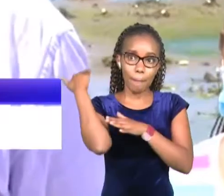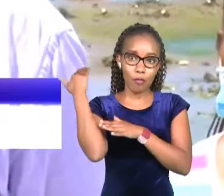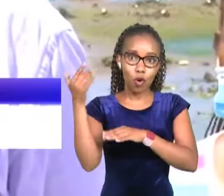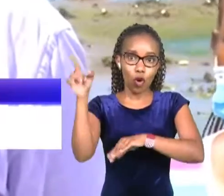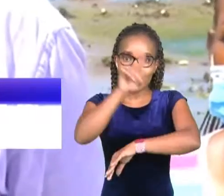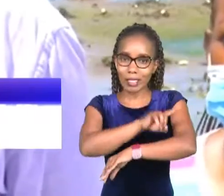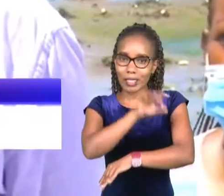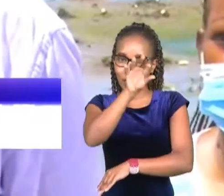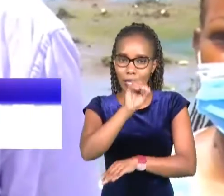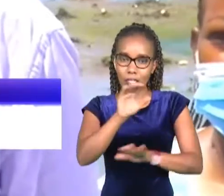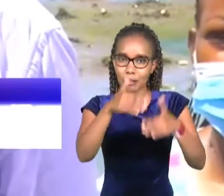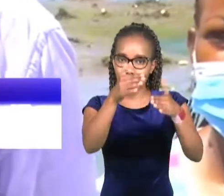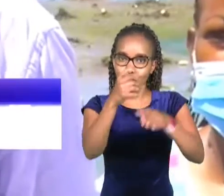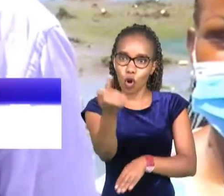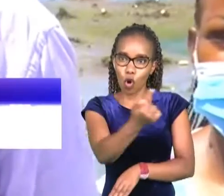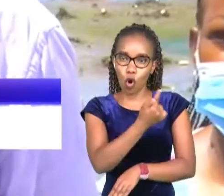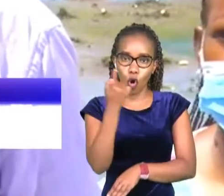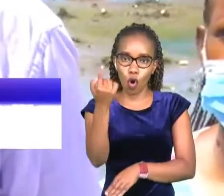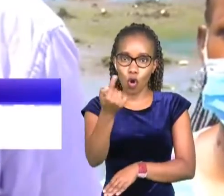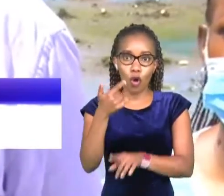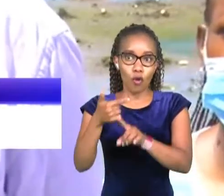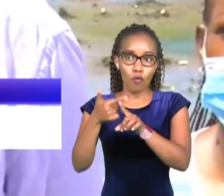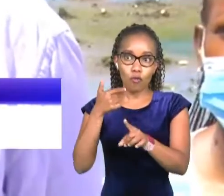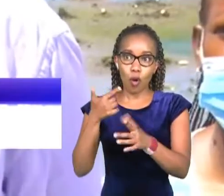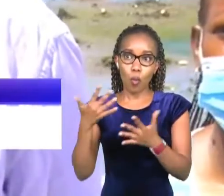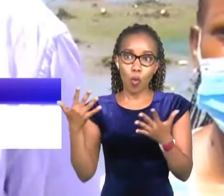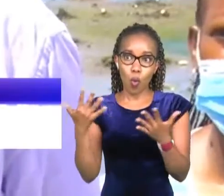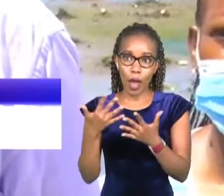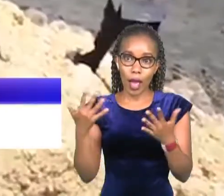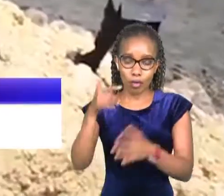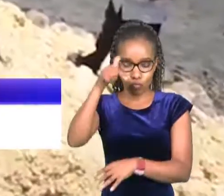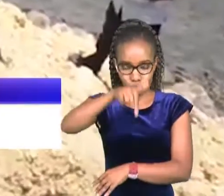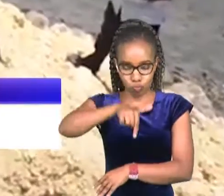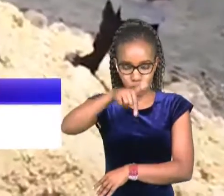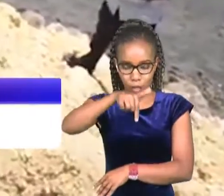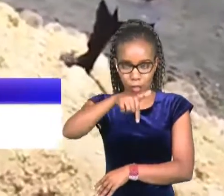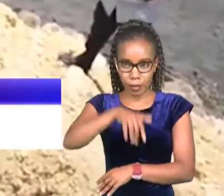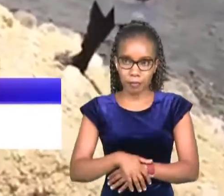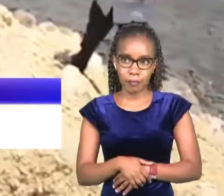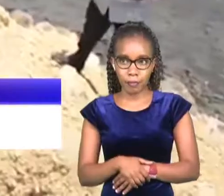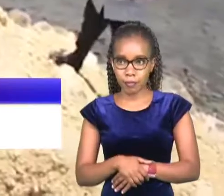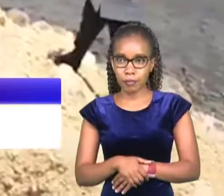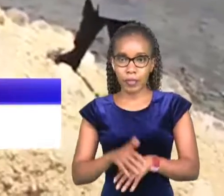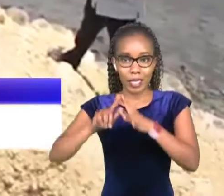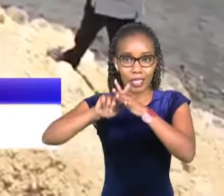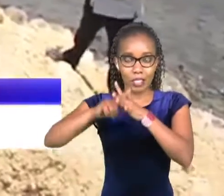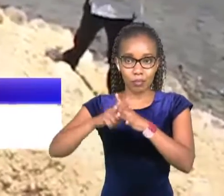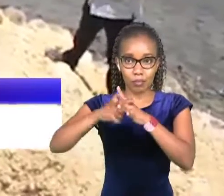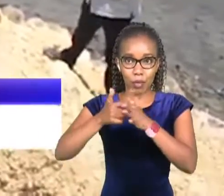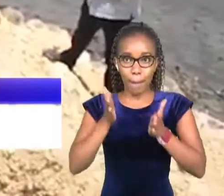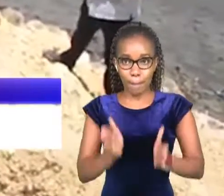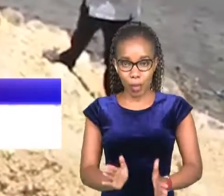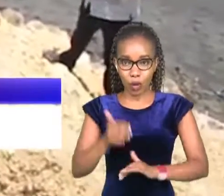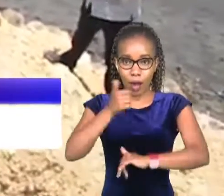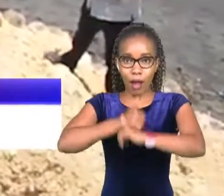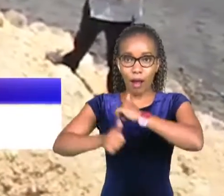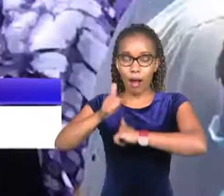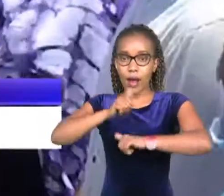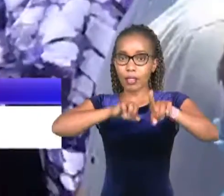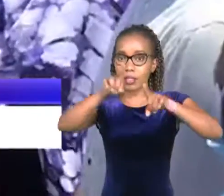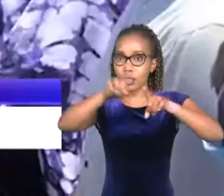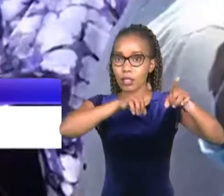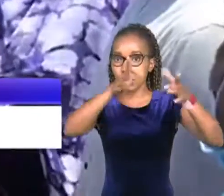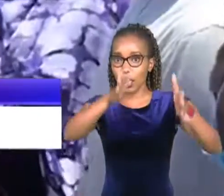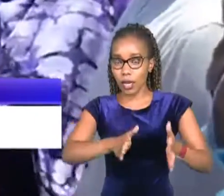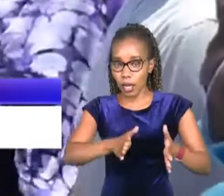days from the date of the order engineer zephania umar who is the acting director of compliance and